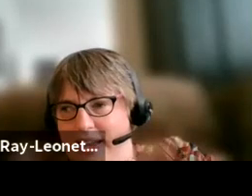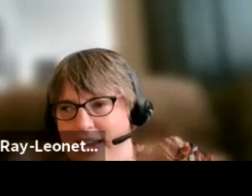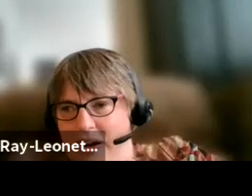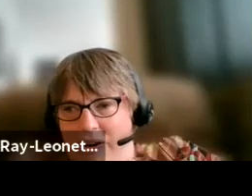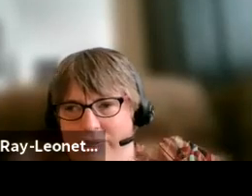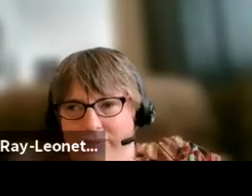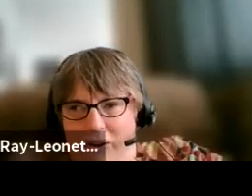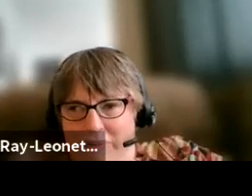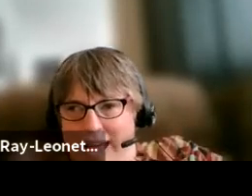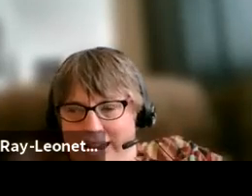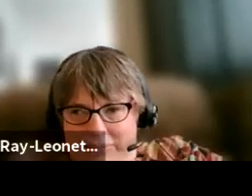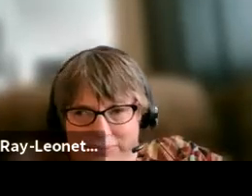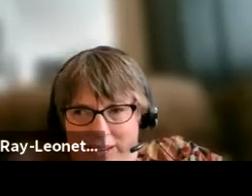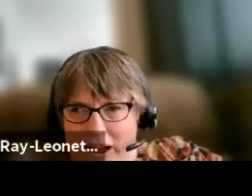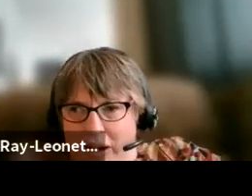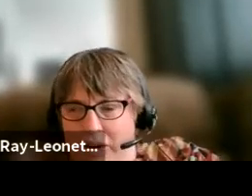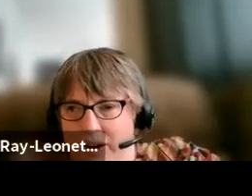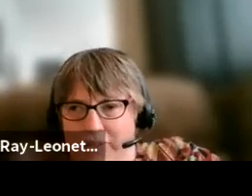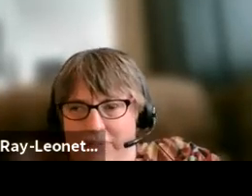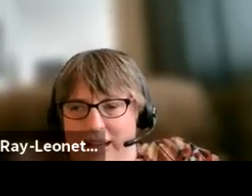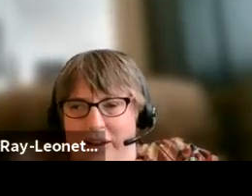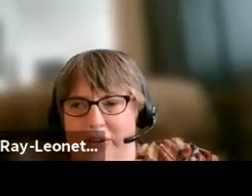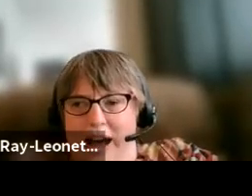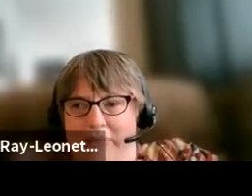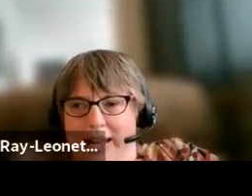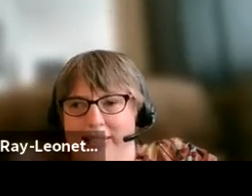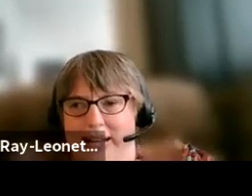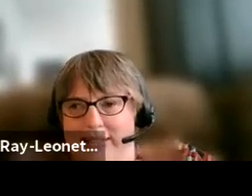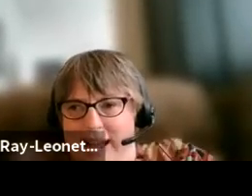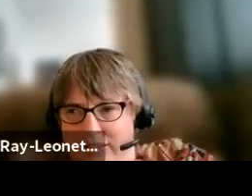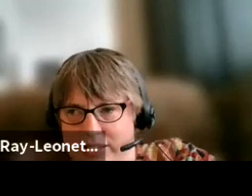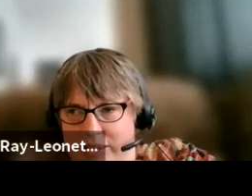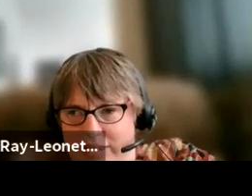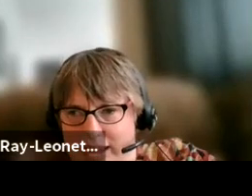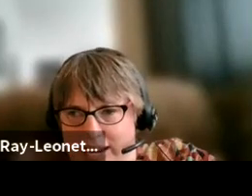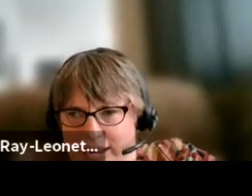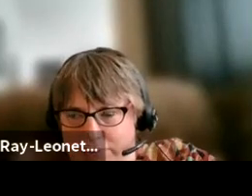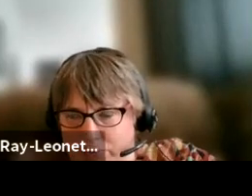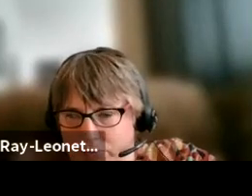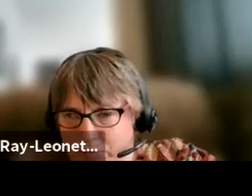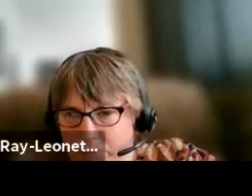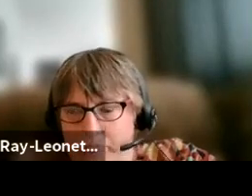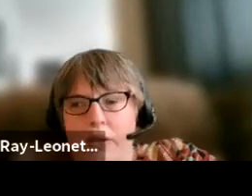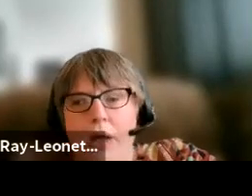there are thinking, oh man, you know, I don't want to write my own comments, that sounds intimidating.